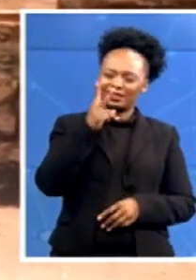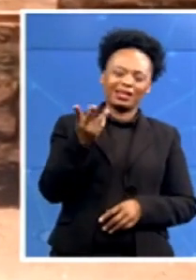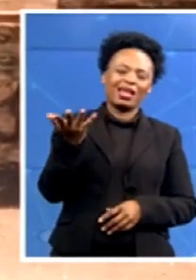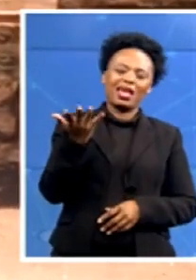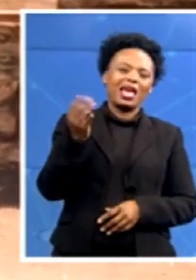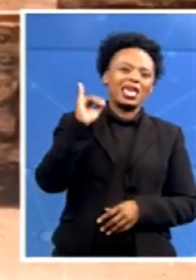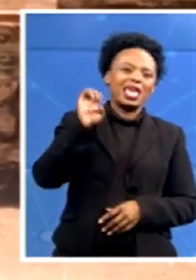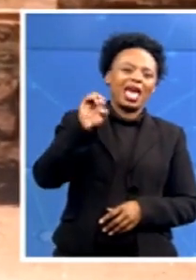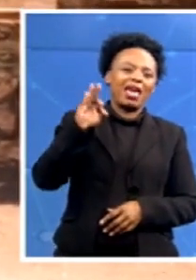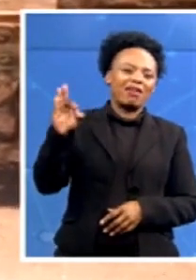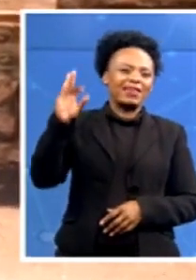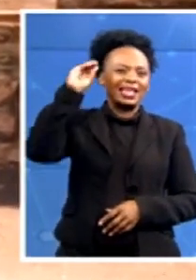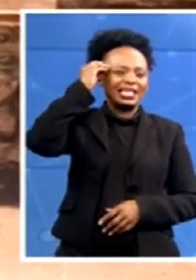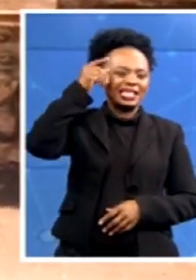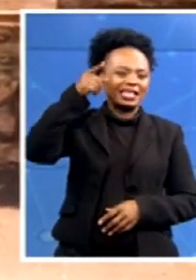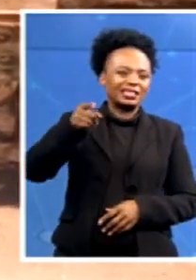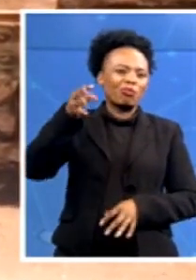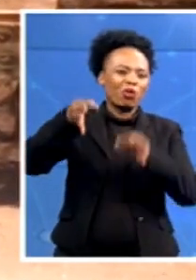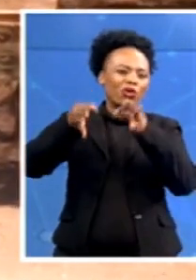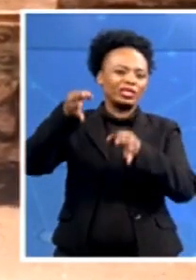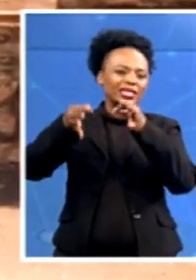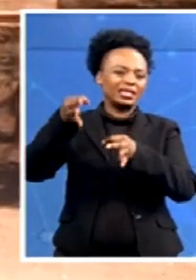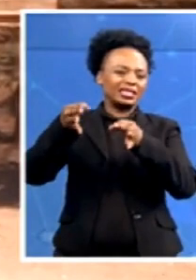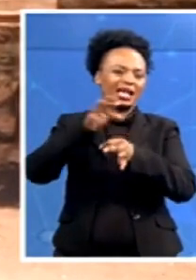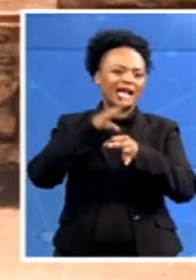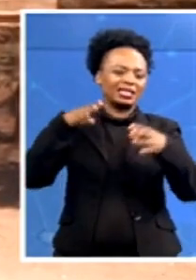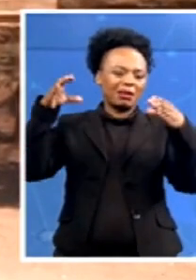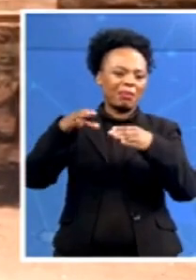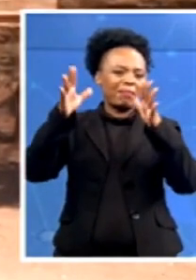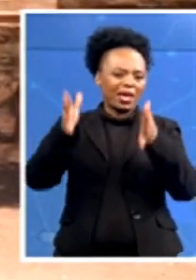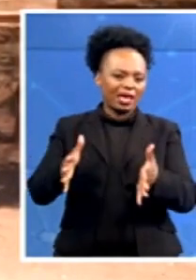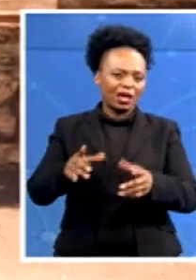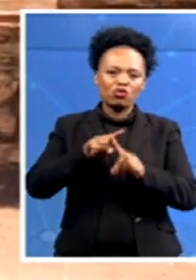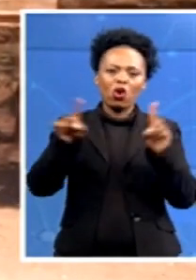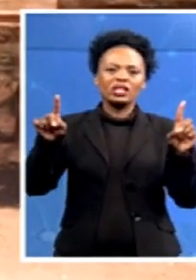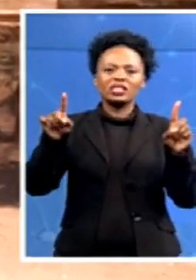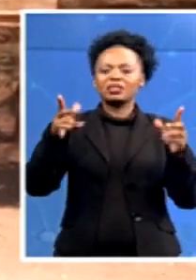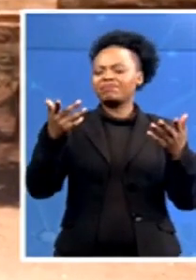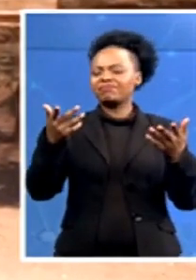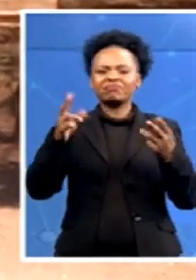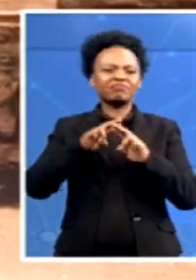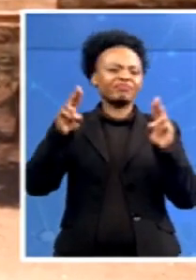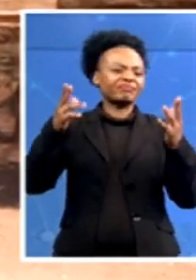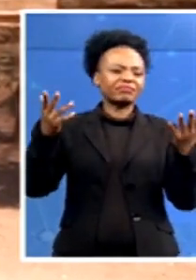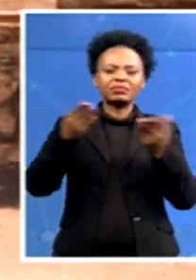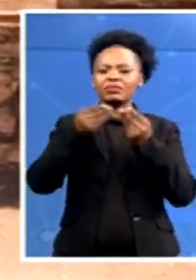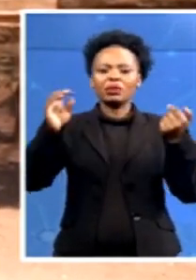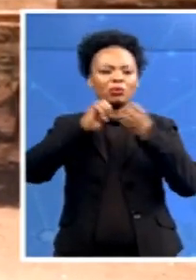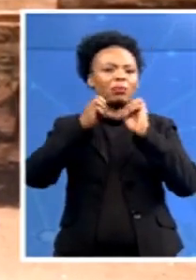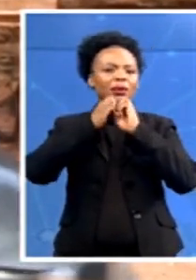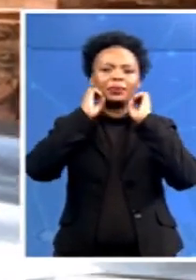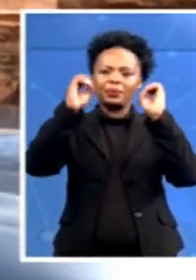politics in that council instead of ensuring that that is resolved for them to benefit. So right now,